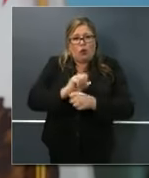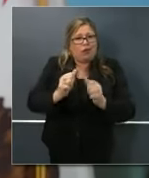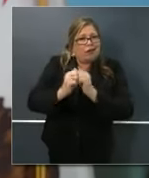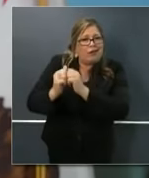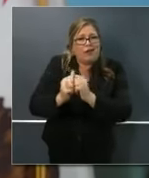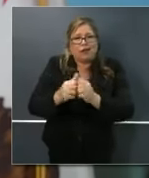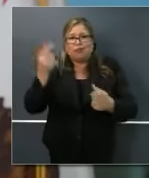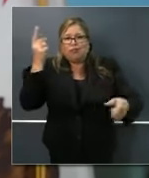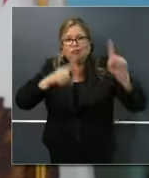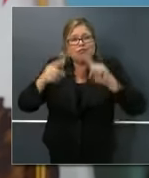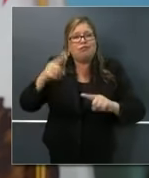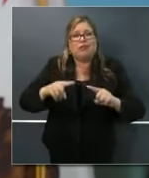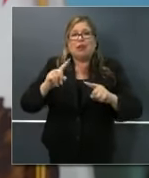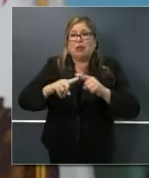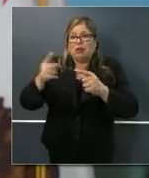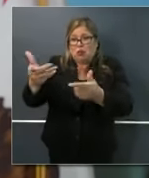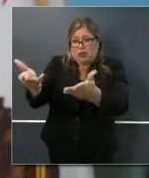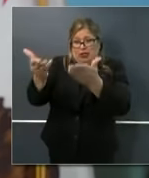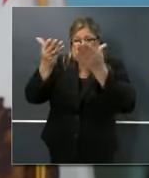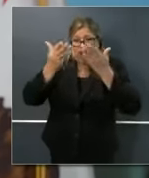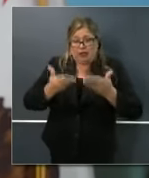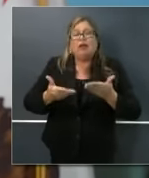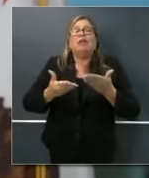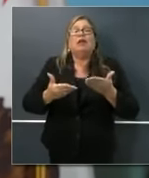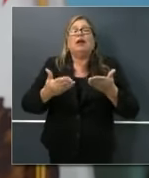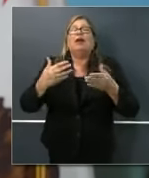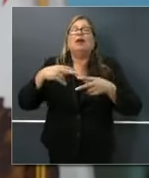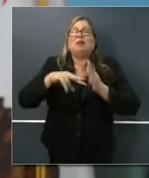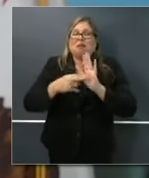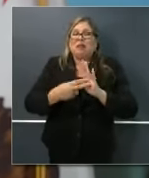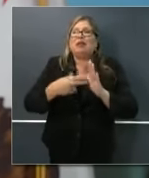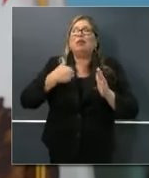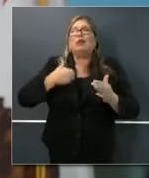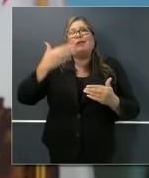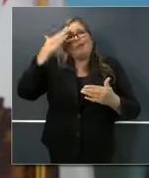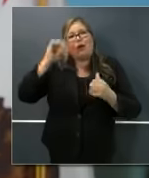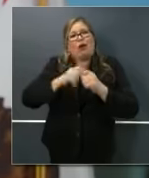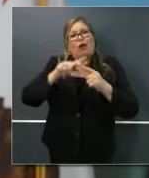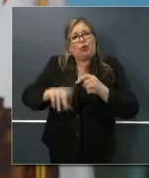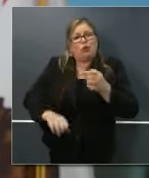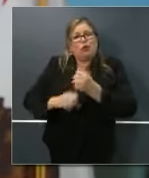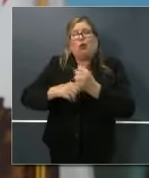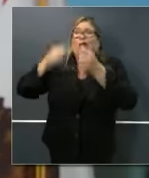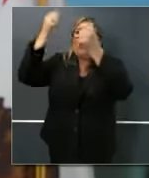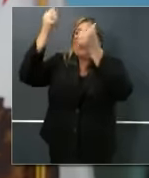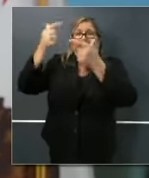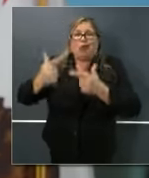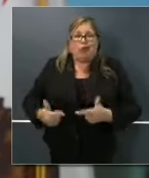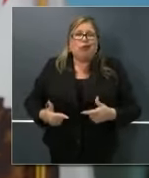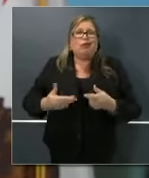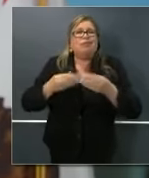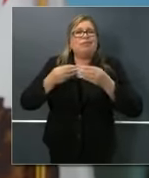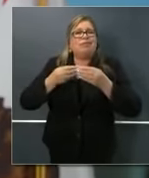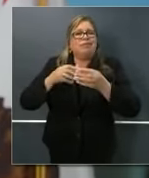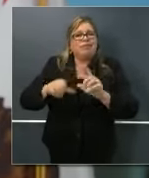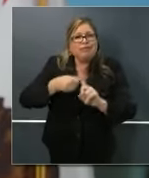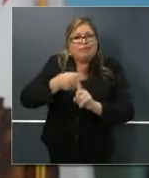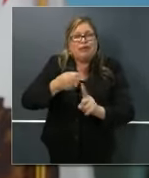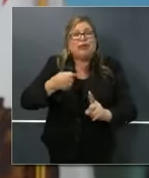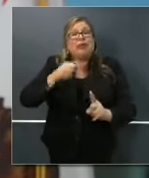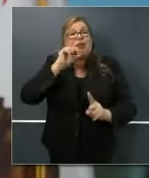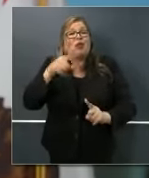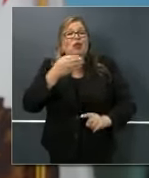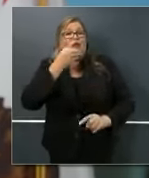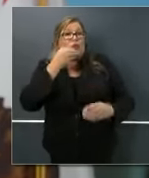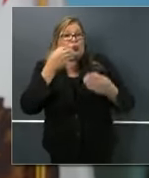cause and helping, again, guide our larger sector-wide commitment through this executive order. Again, impacting not just